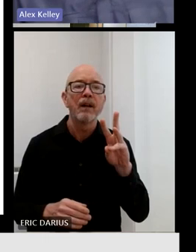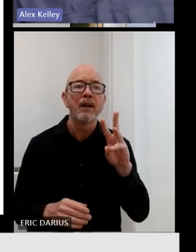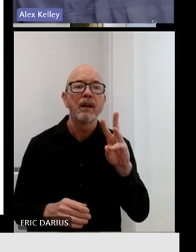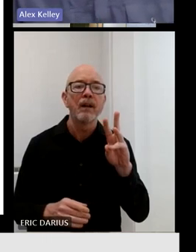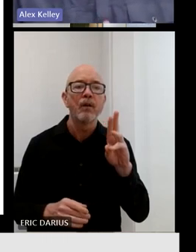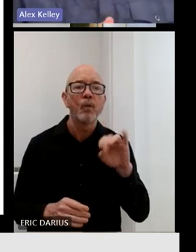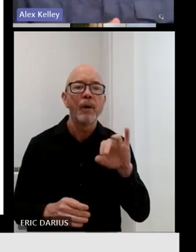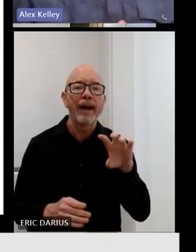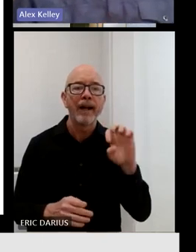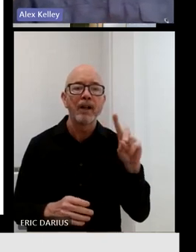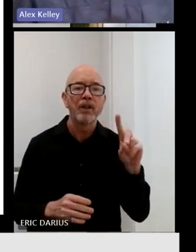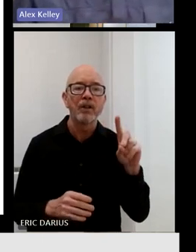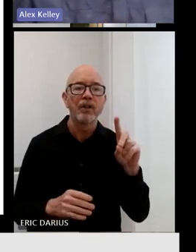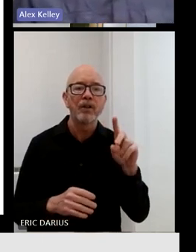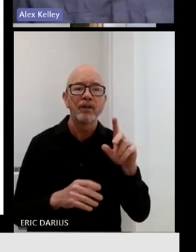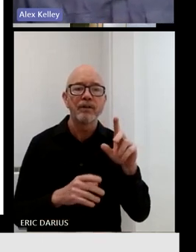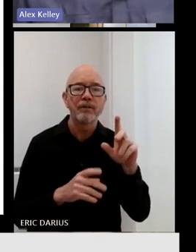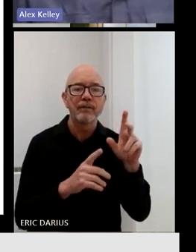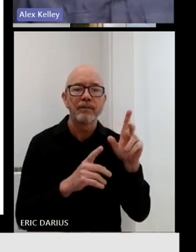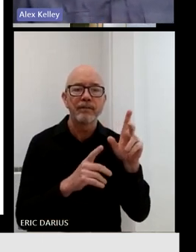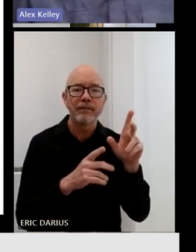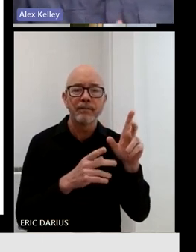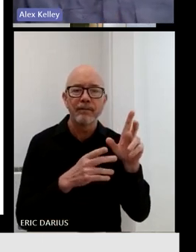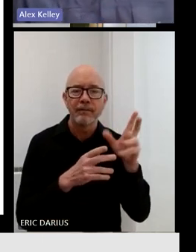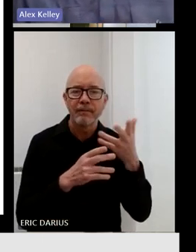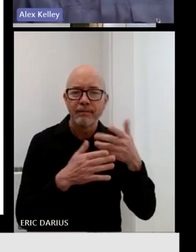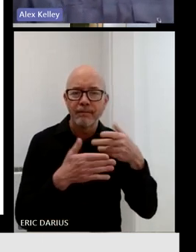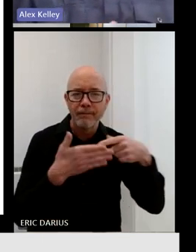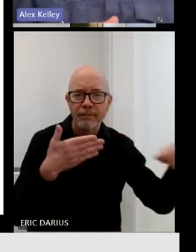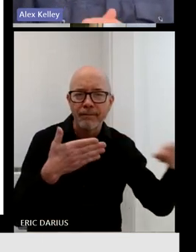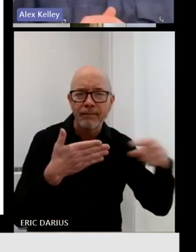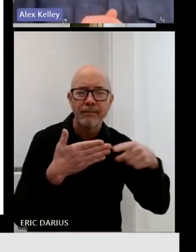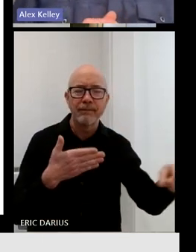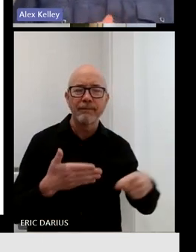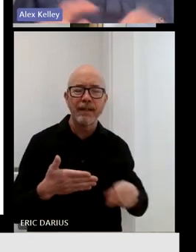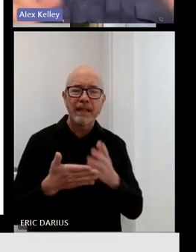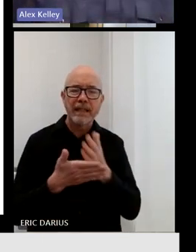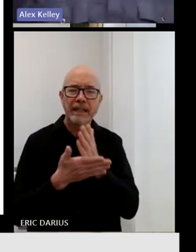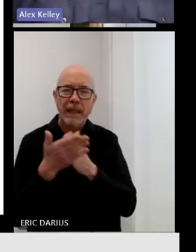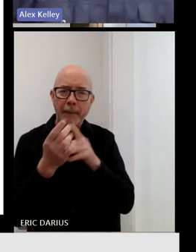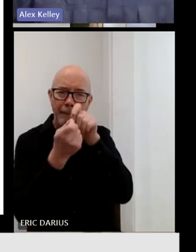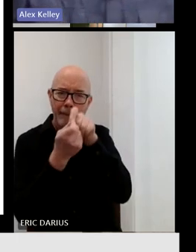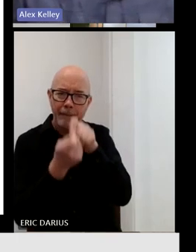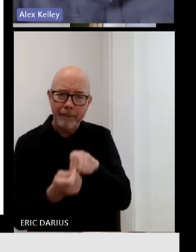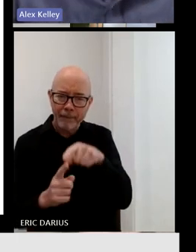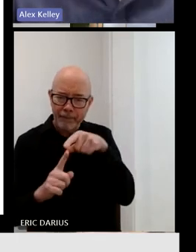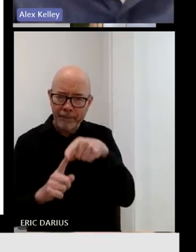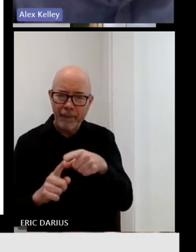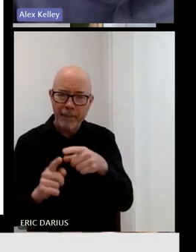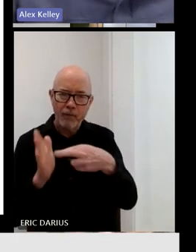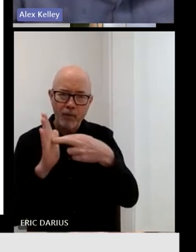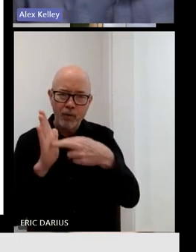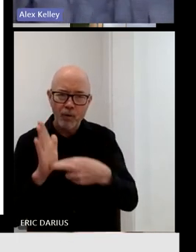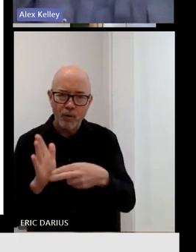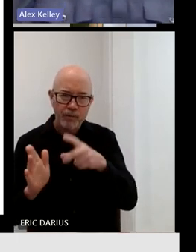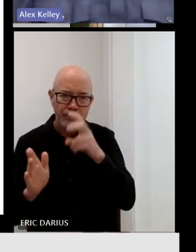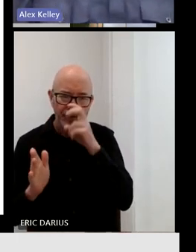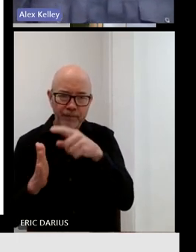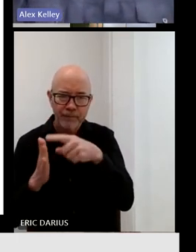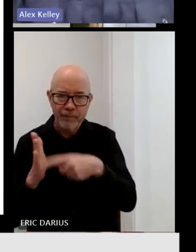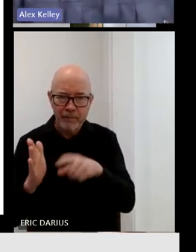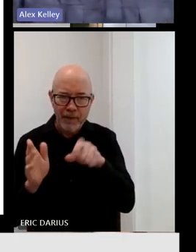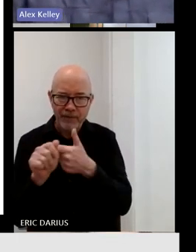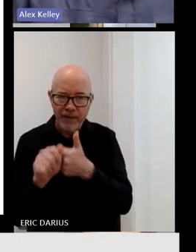specific rules and parameters that the state needs to follow dictated by their attachments riding on the funding that